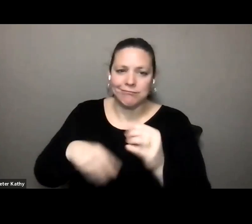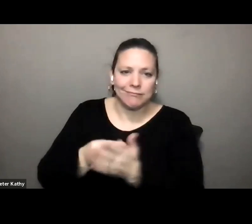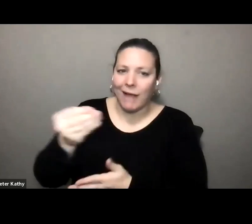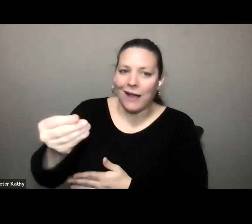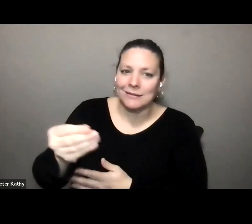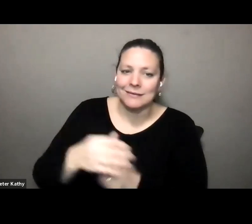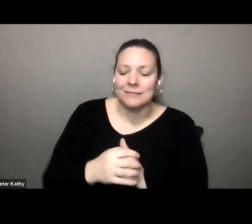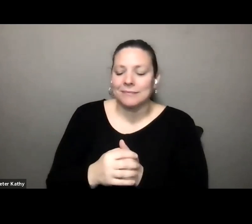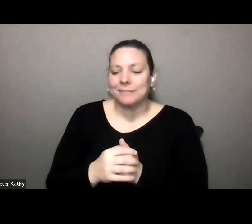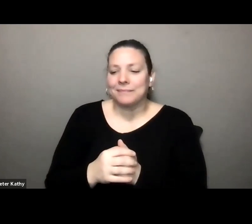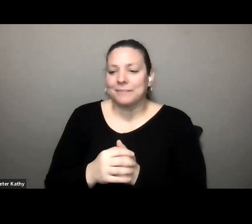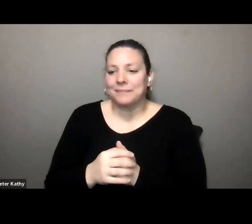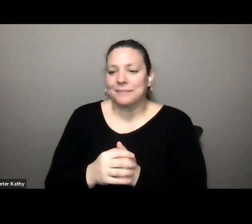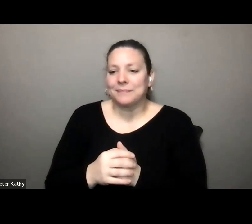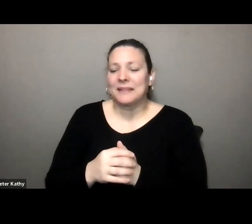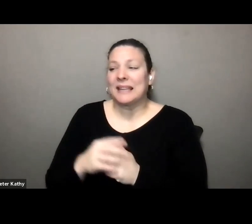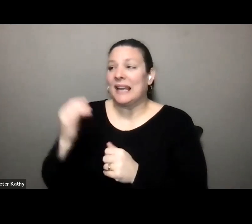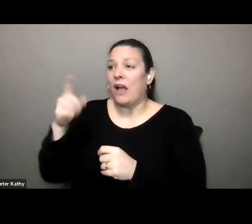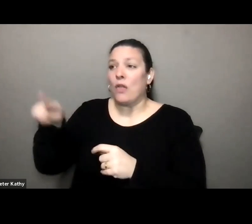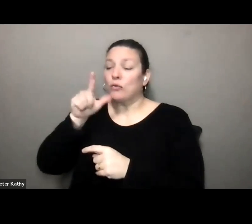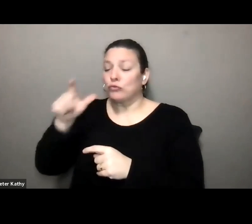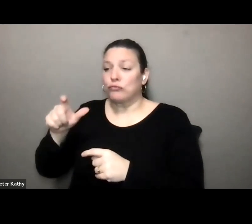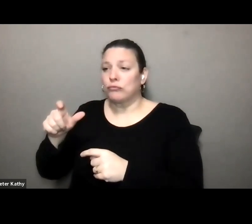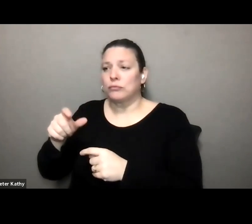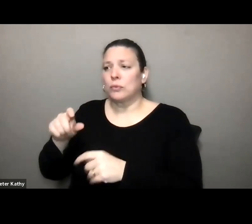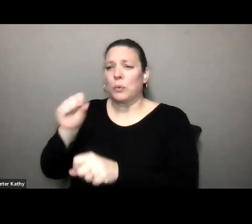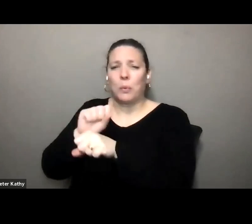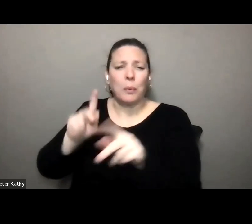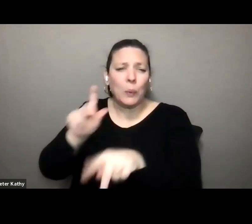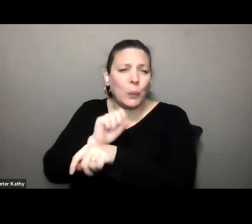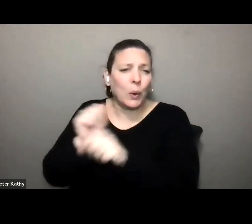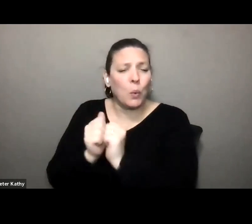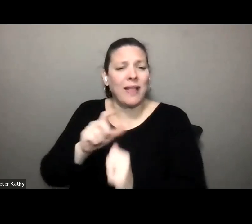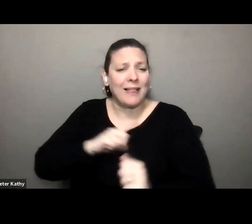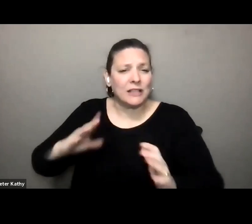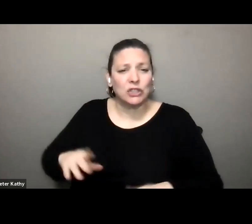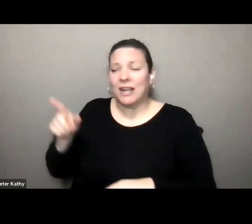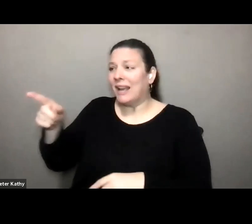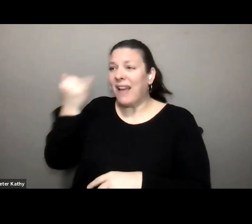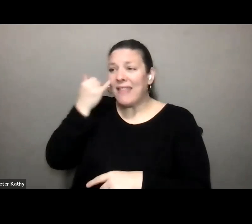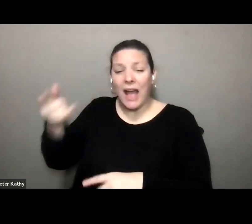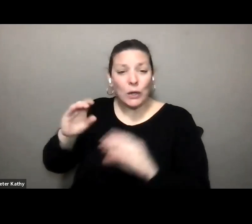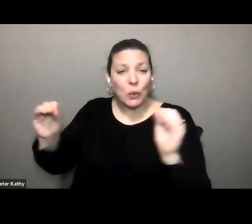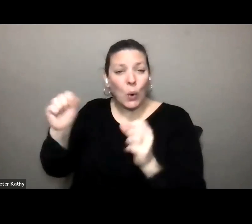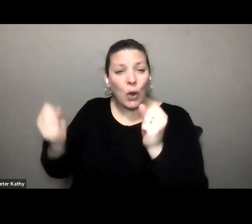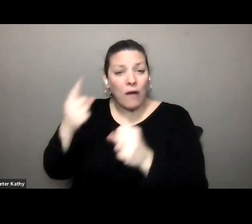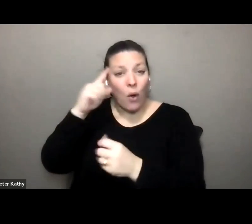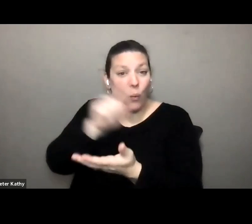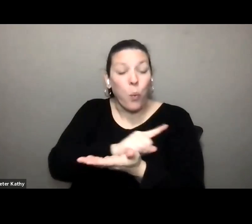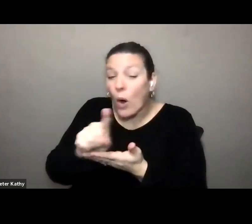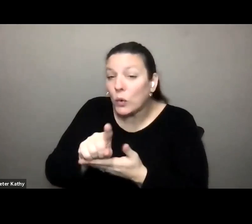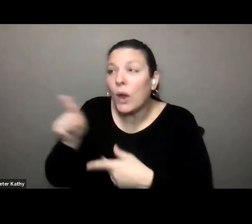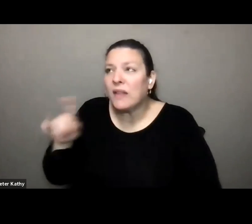that you know if funders if people working with legislation if they didn't have their car for a week they would really appreciate